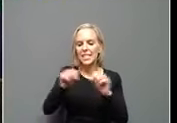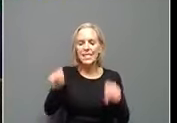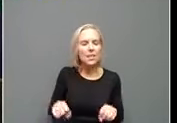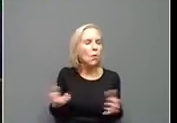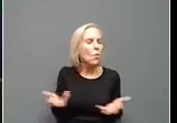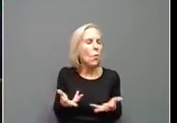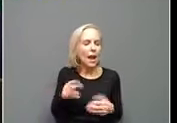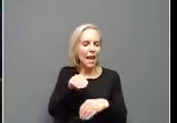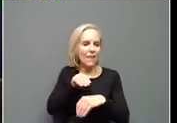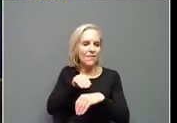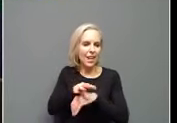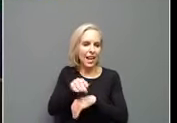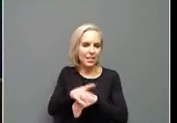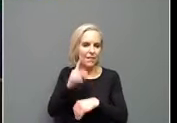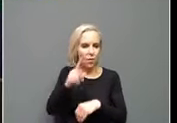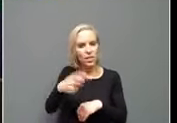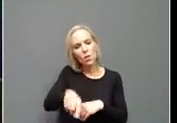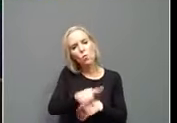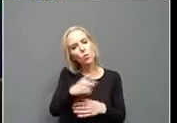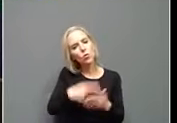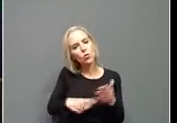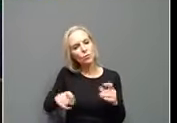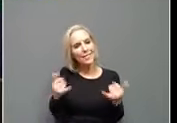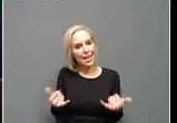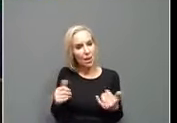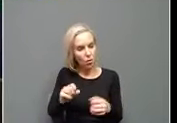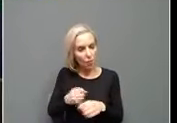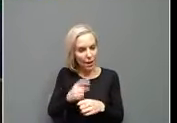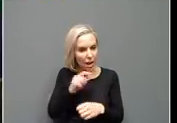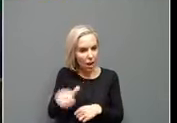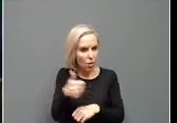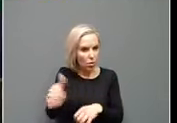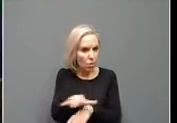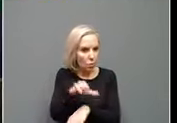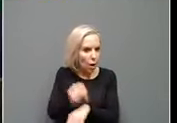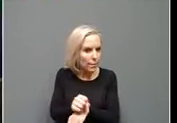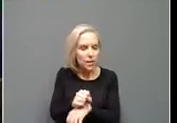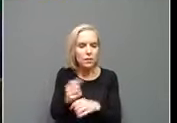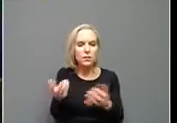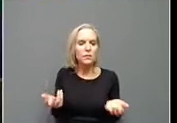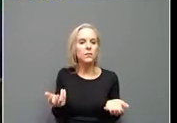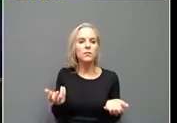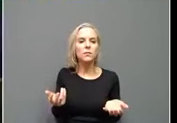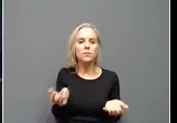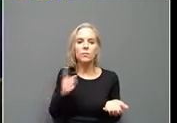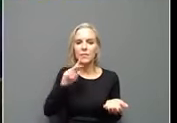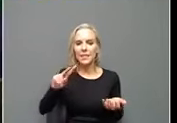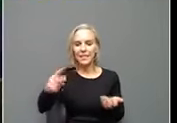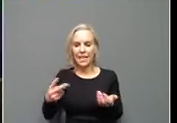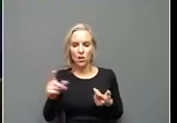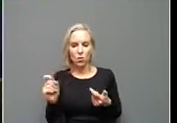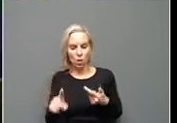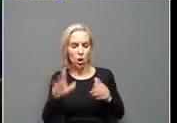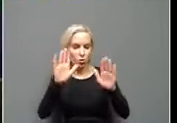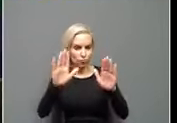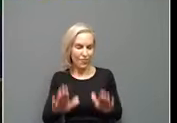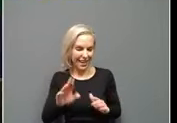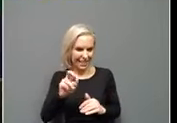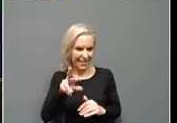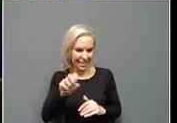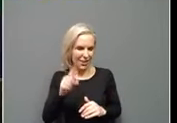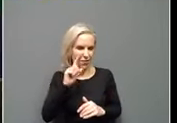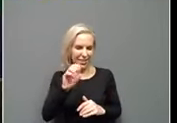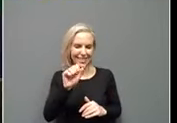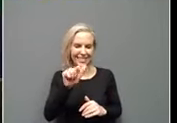advice do you have for them? What should they do now? Should they make another appointment? Um, and then the second question, great news on the sales tax.